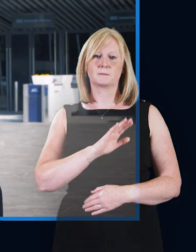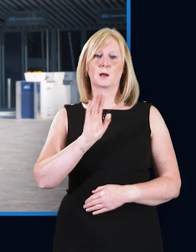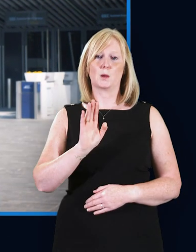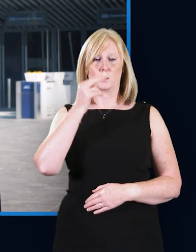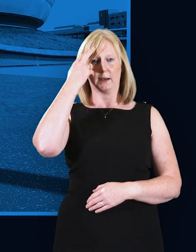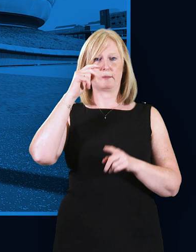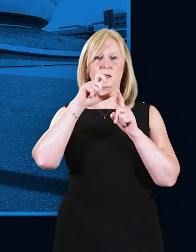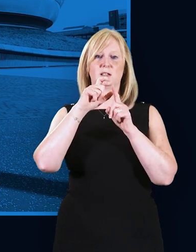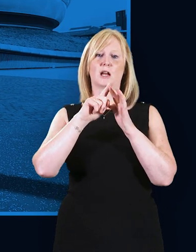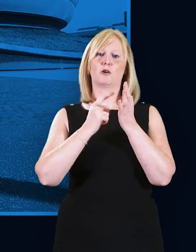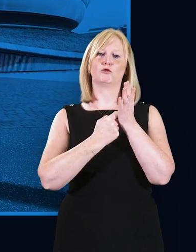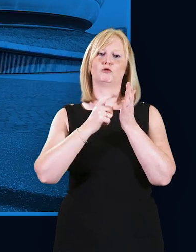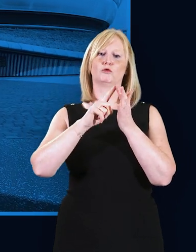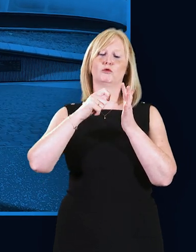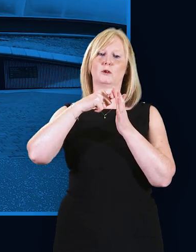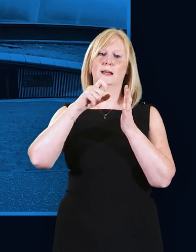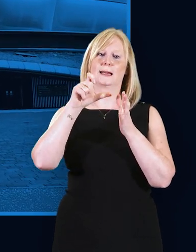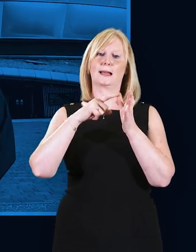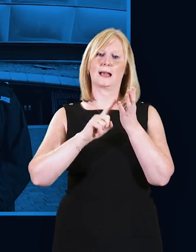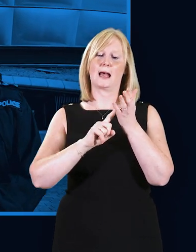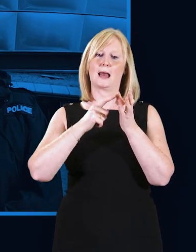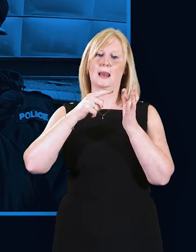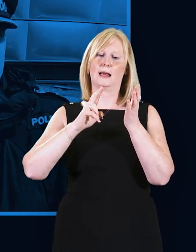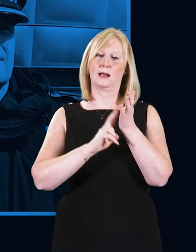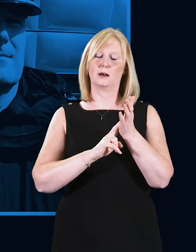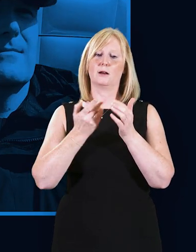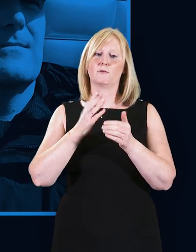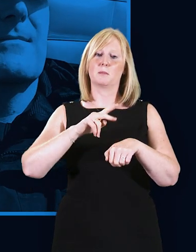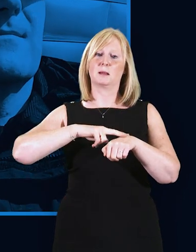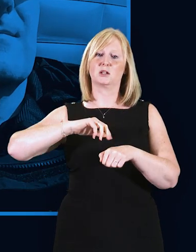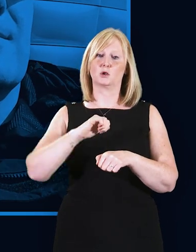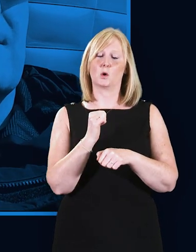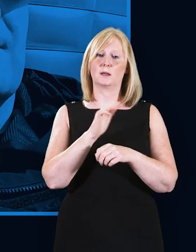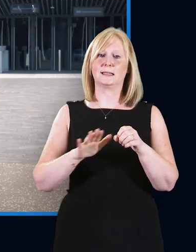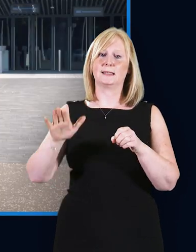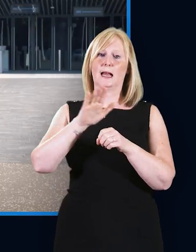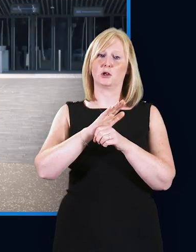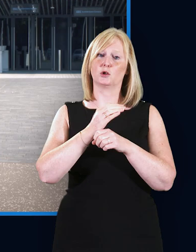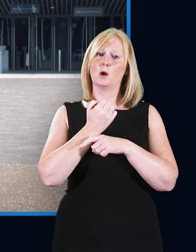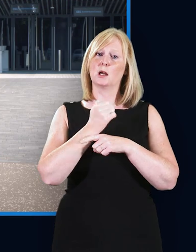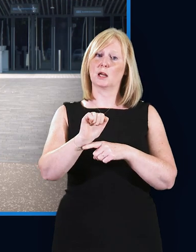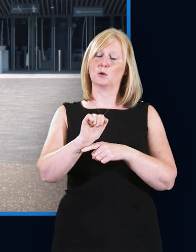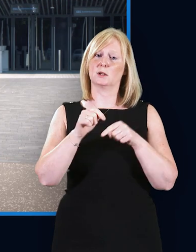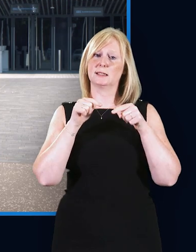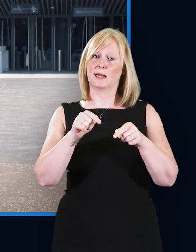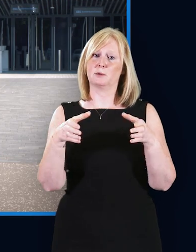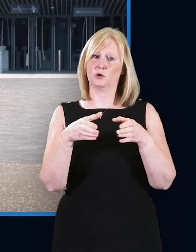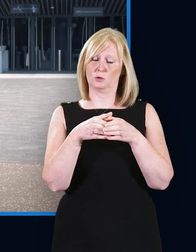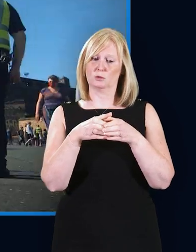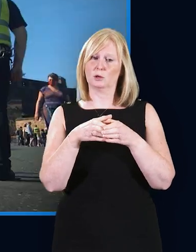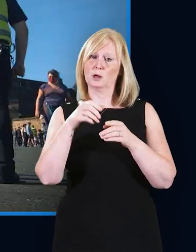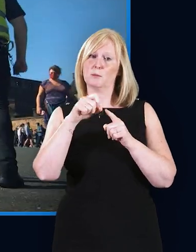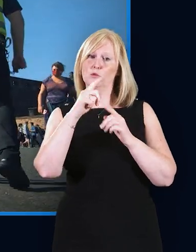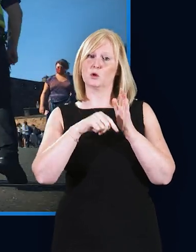Hello, I'm Derek Callan from Police Scotland's National Counter-Terrorism Planning Unit. Project Servitor is a policing tactic